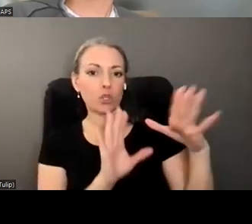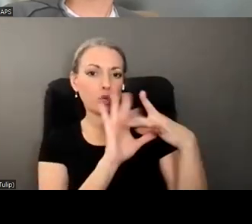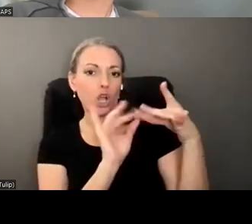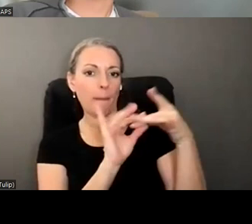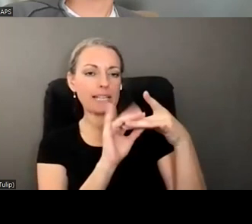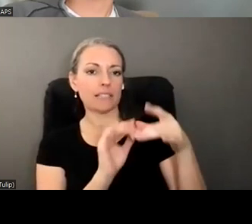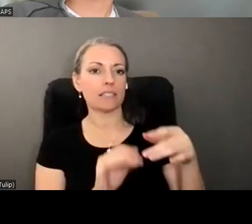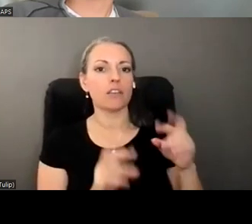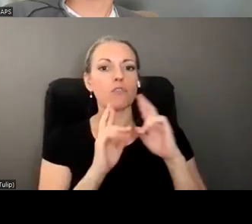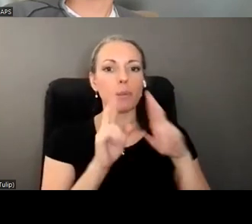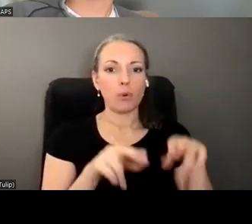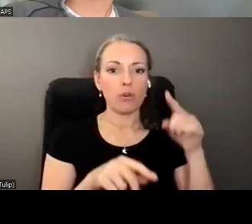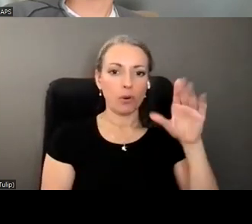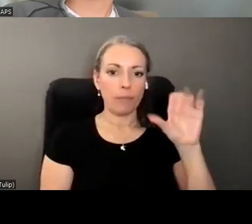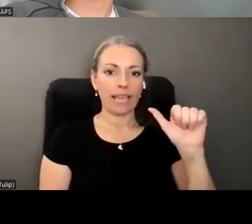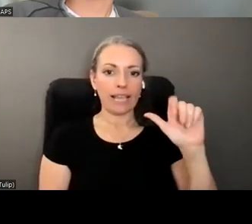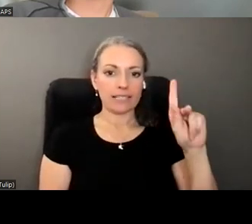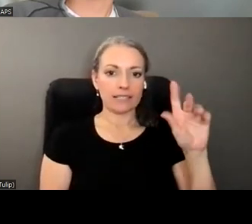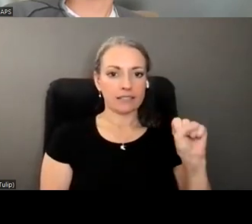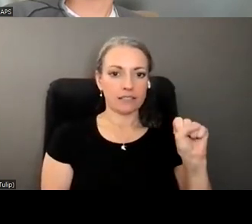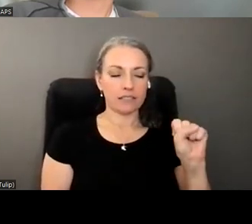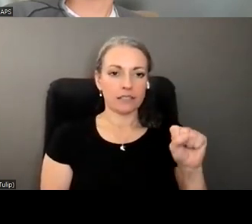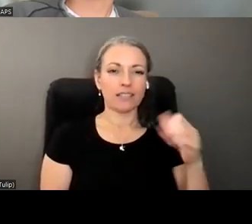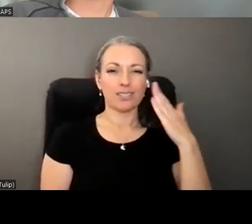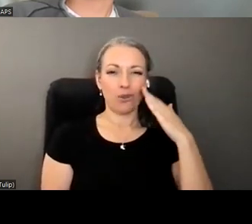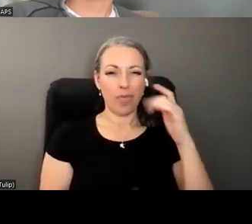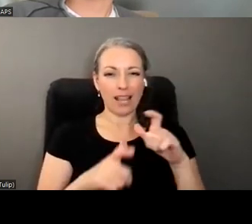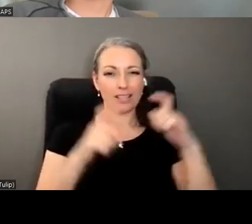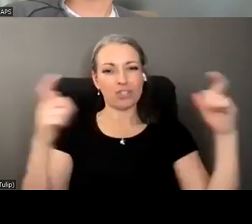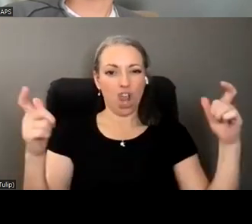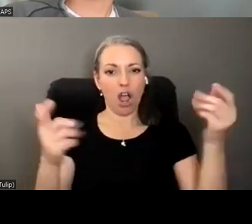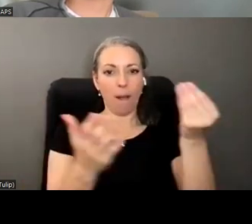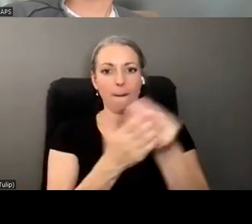reporting for banks due to the large transactions that he's sending abroad